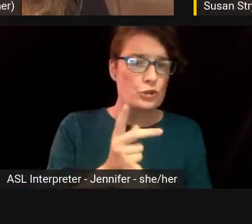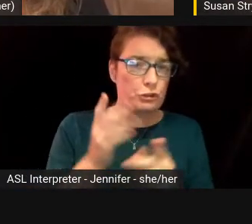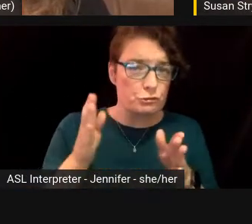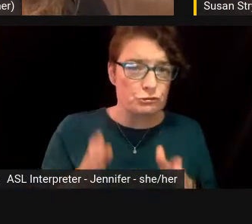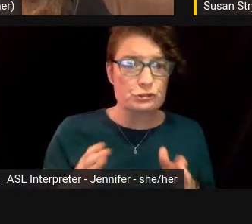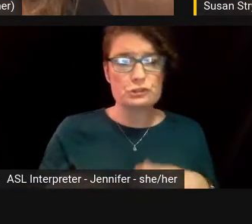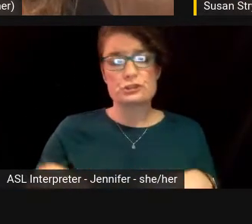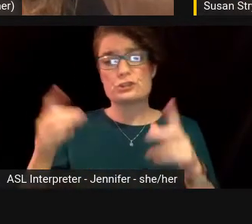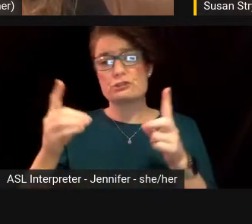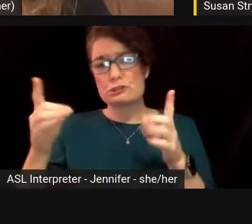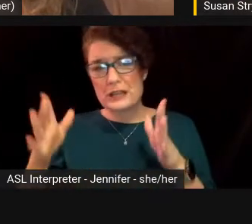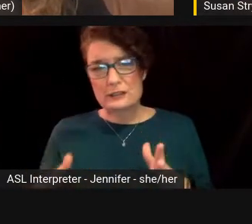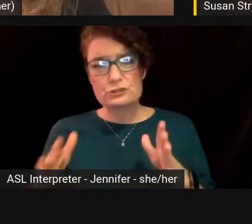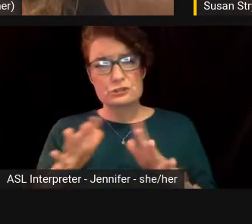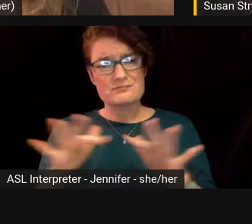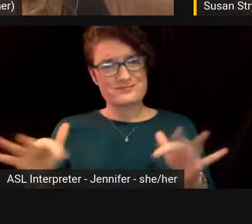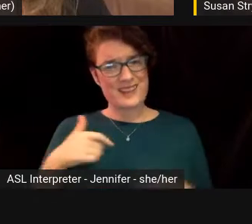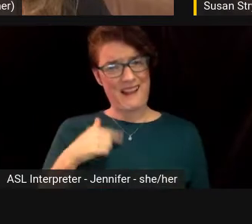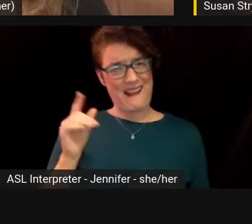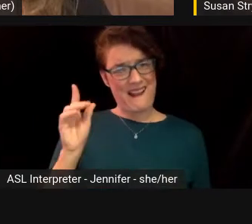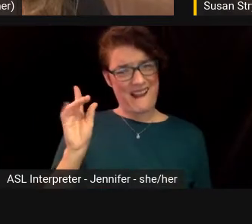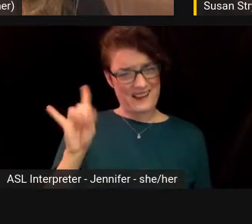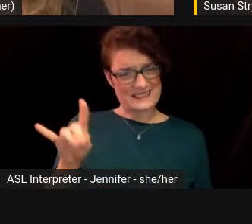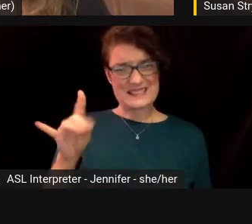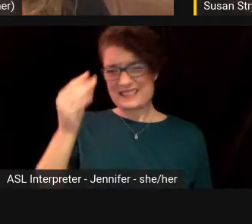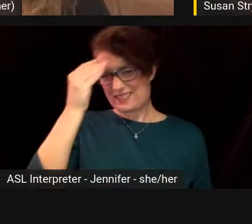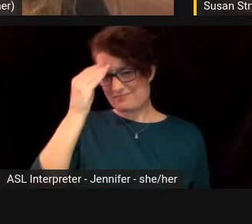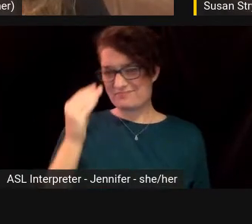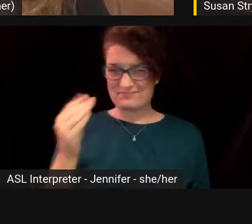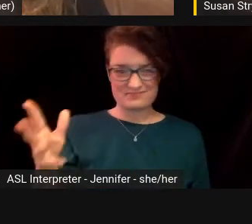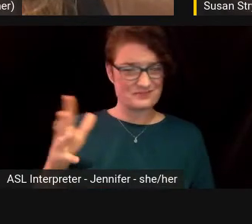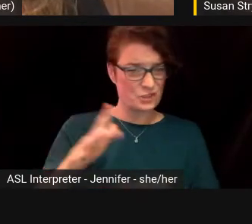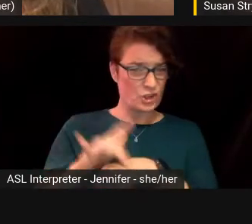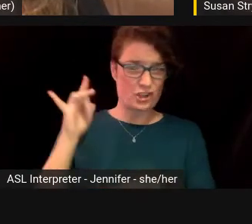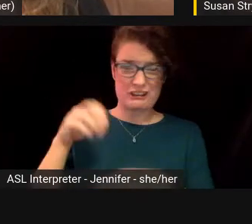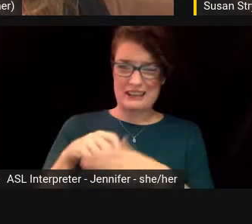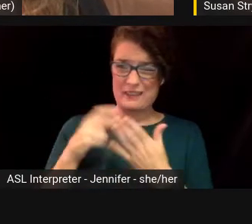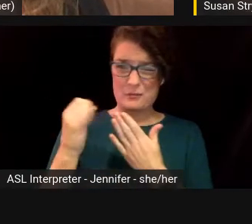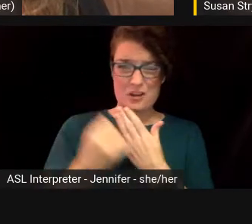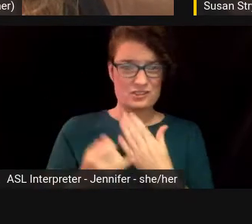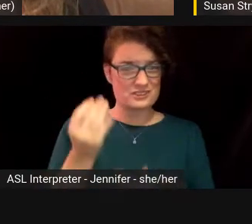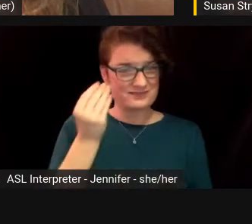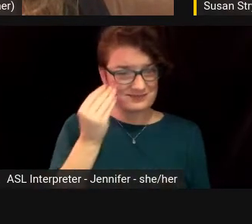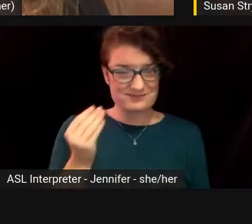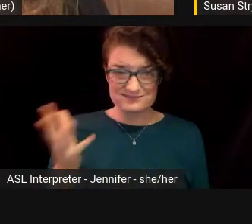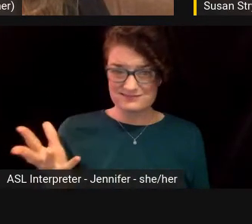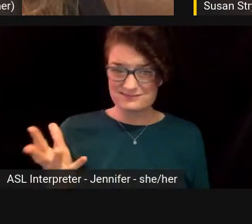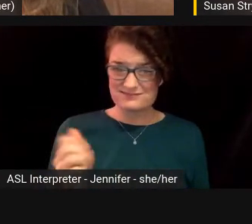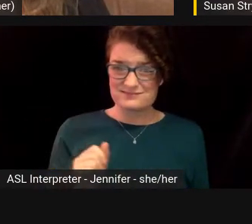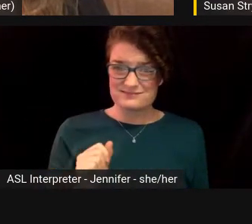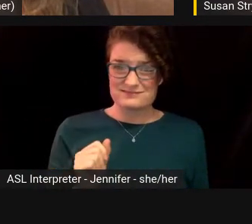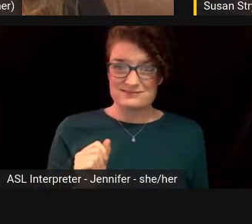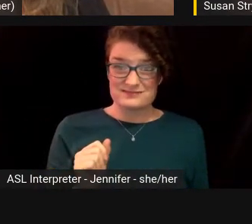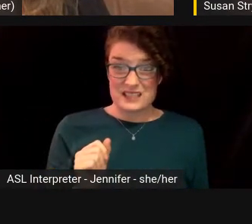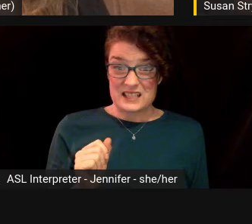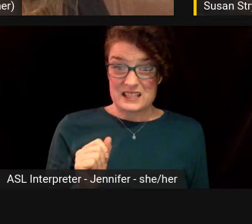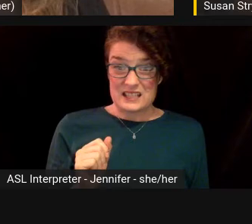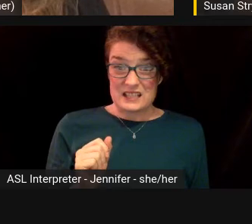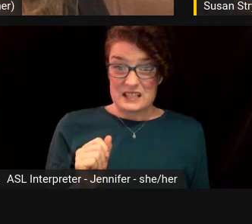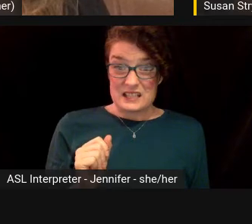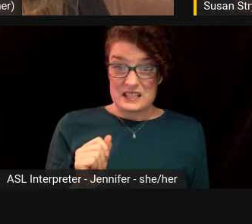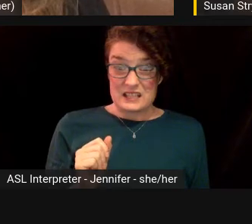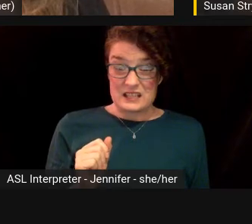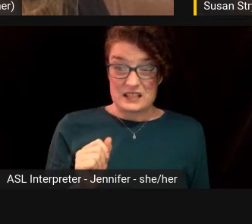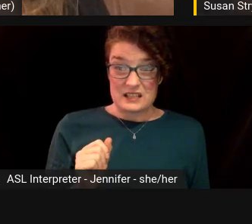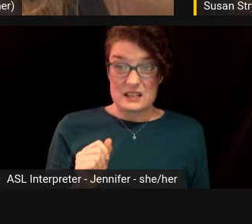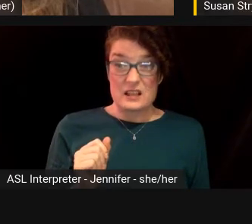the director. And, you know, I said really early on, that's like, you know, I think this is going to be good